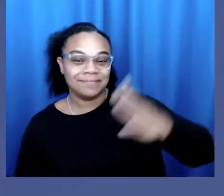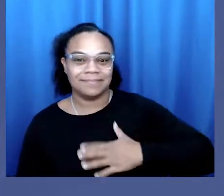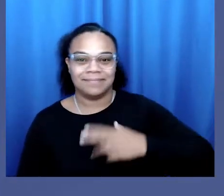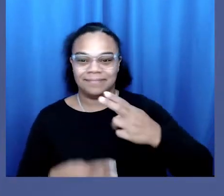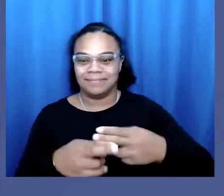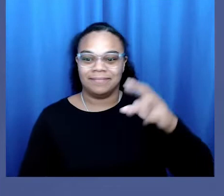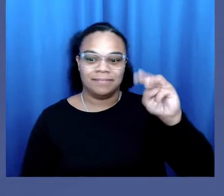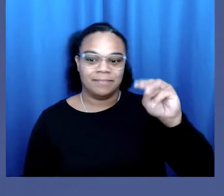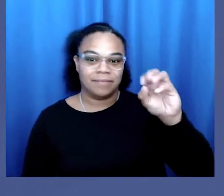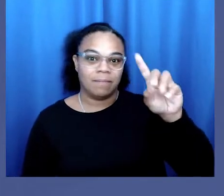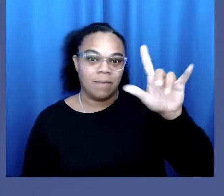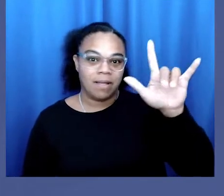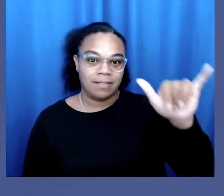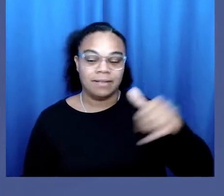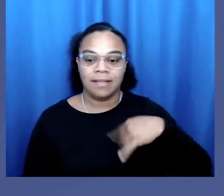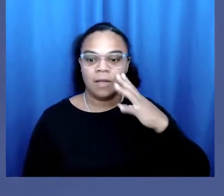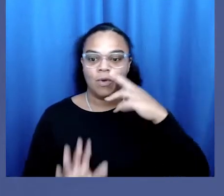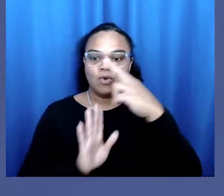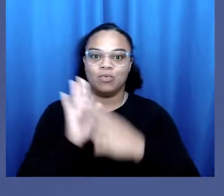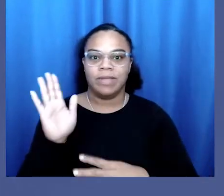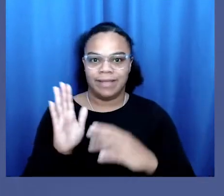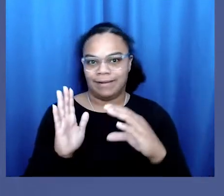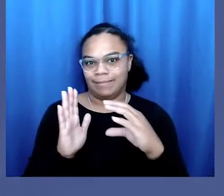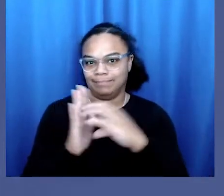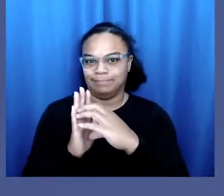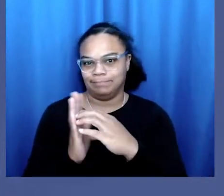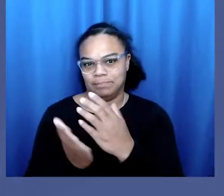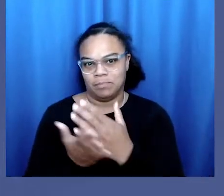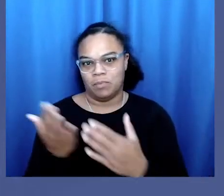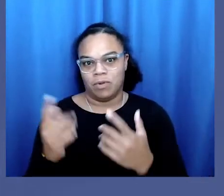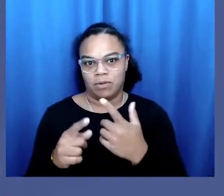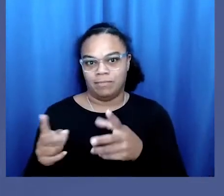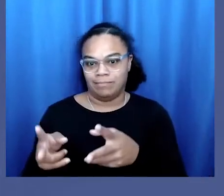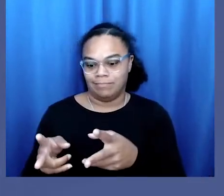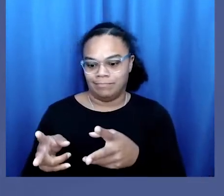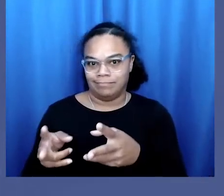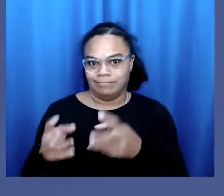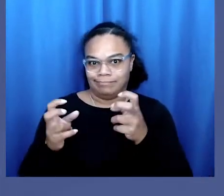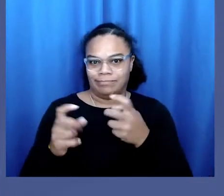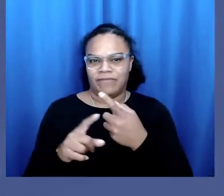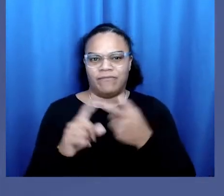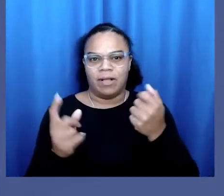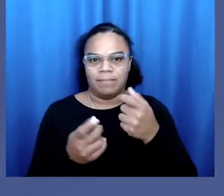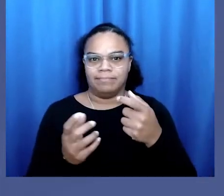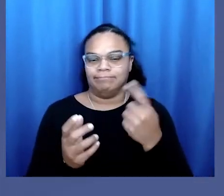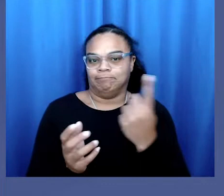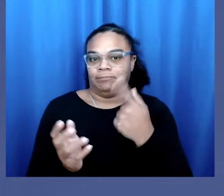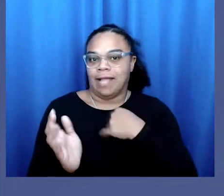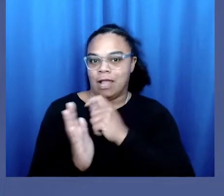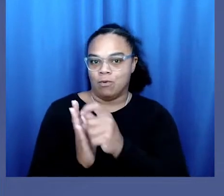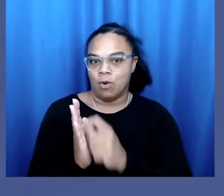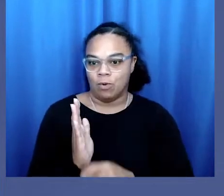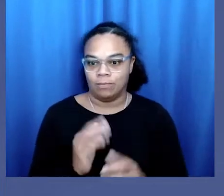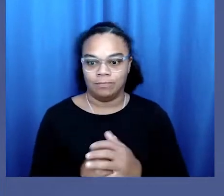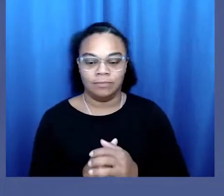Hi, my name is Molly. I'm going to read an excerpt from a piece that I wrote.